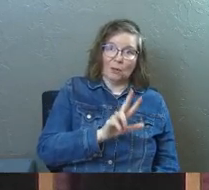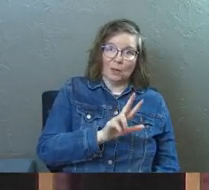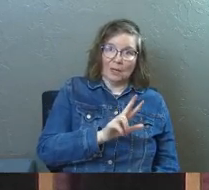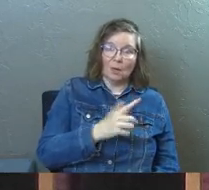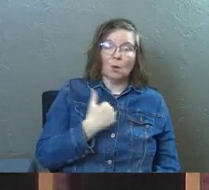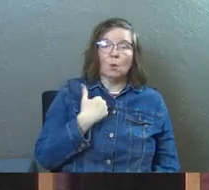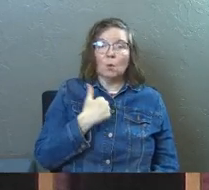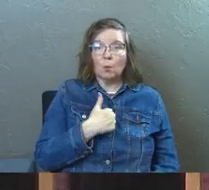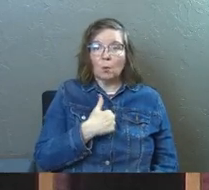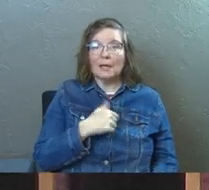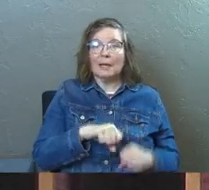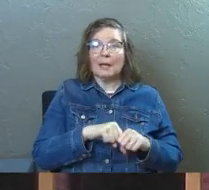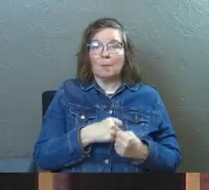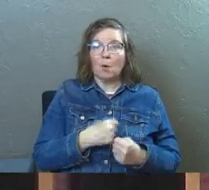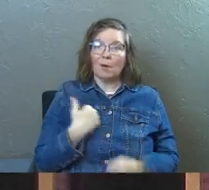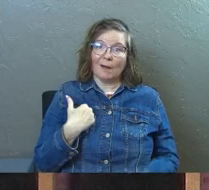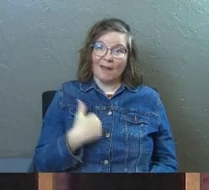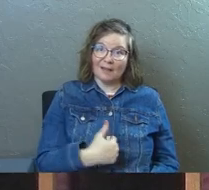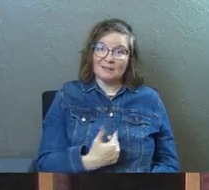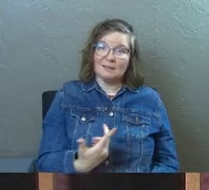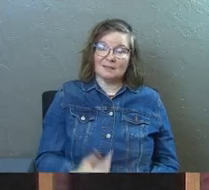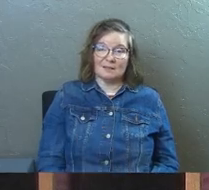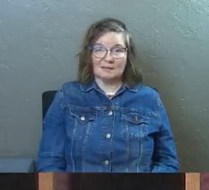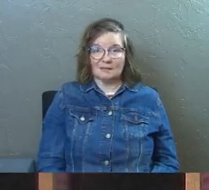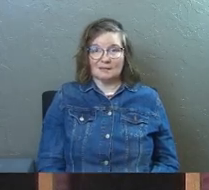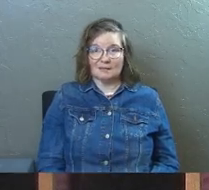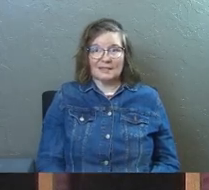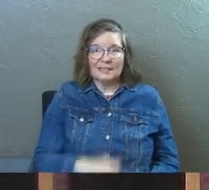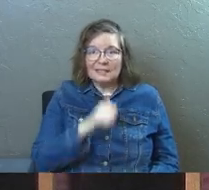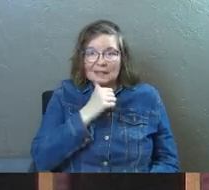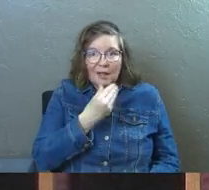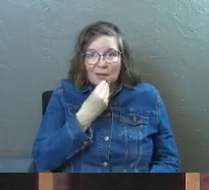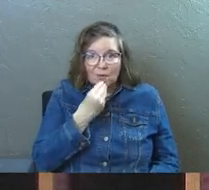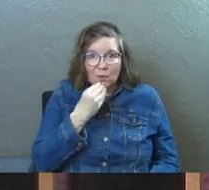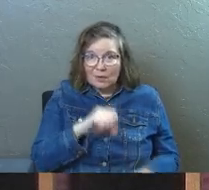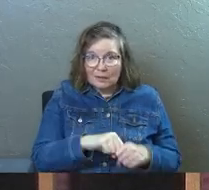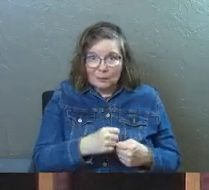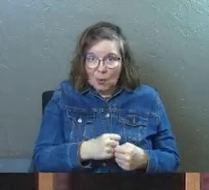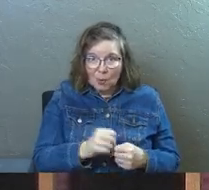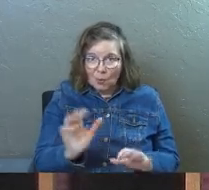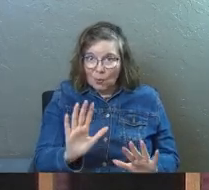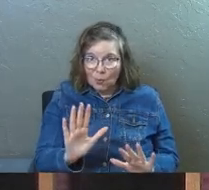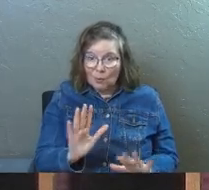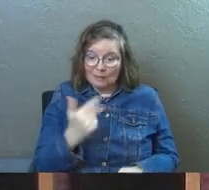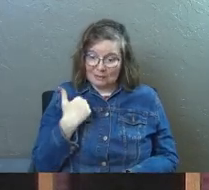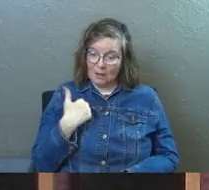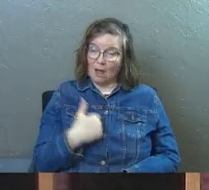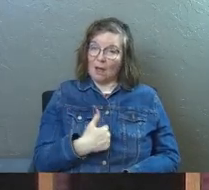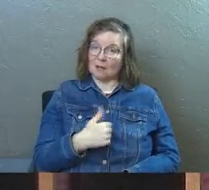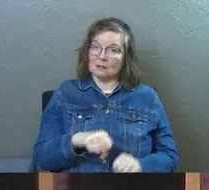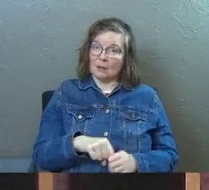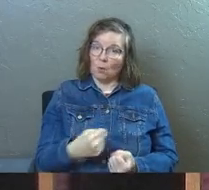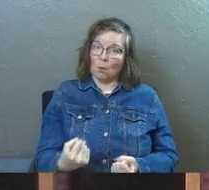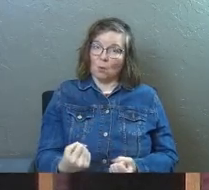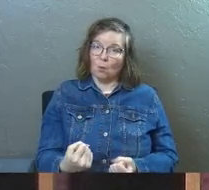We broke us. It's not the food that's broke. It's us.